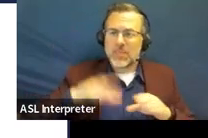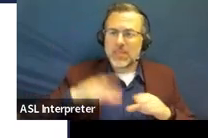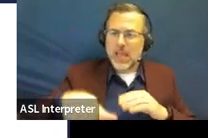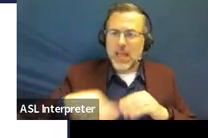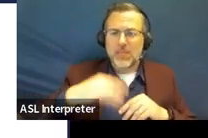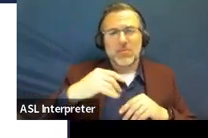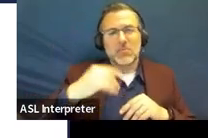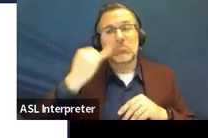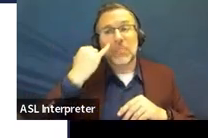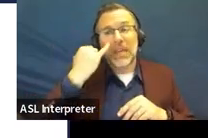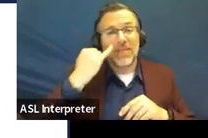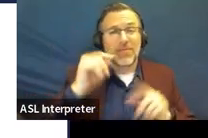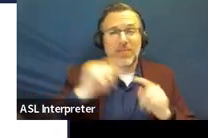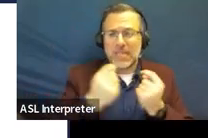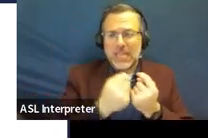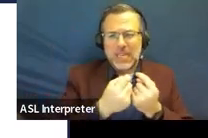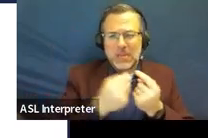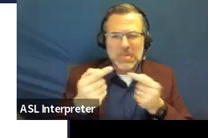an IEP team decision.